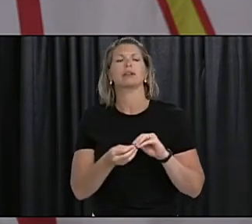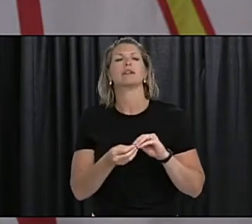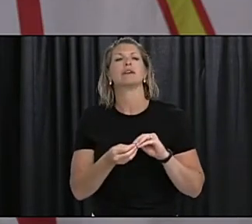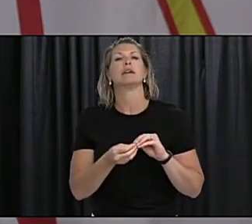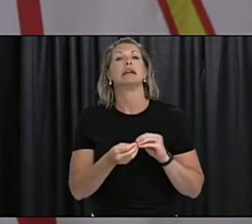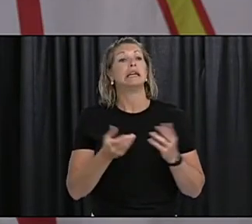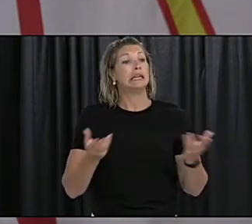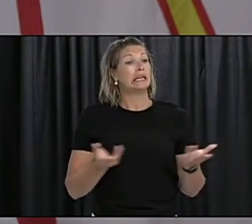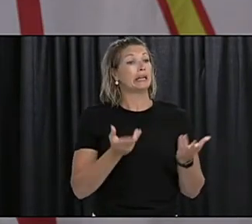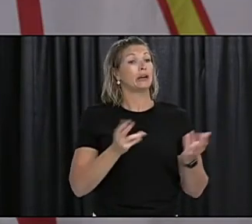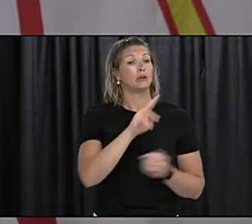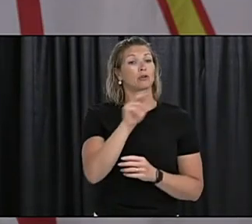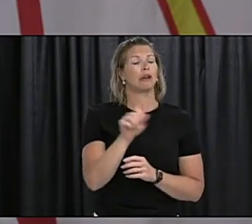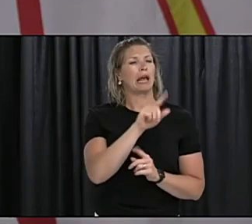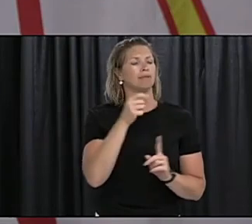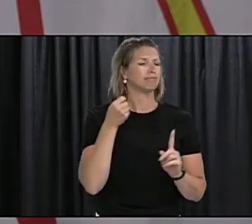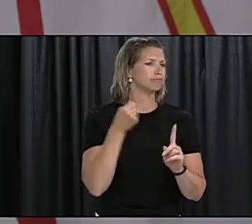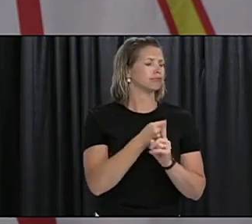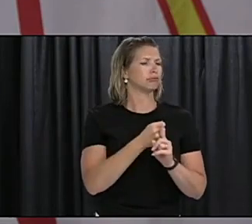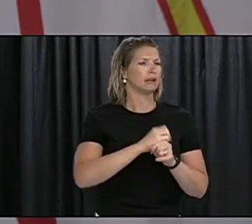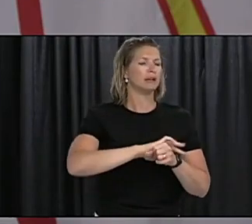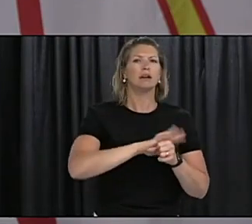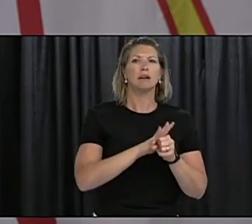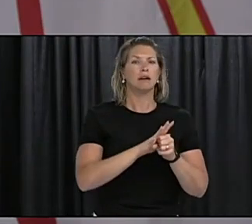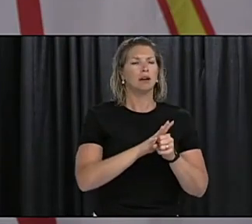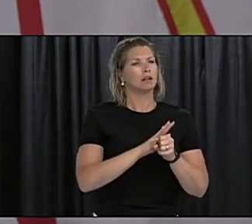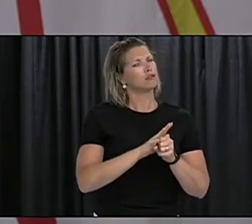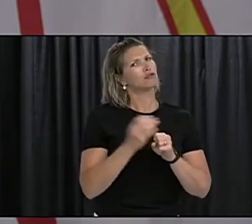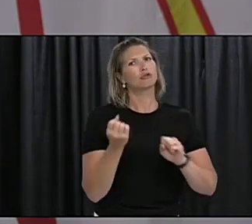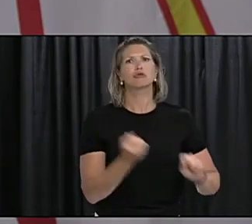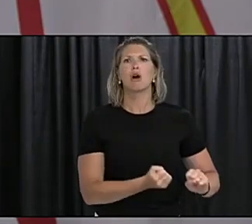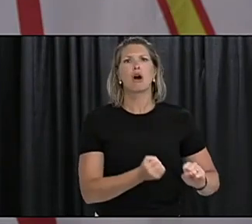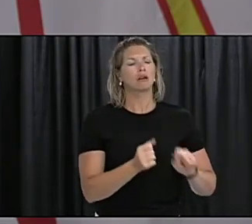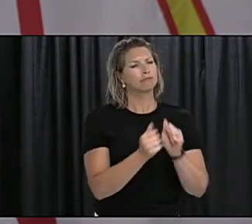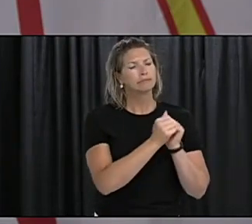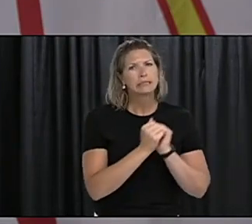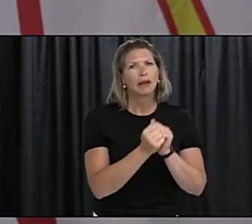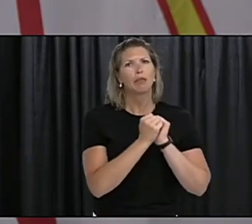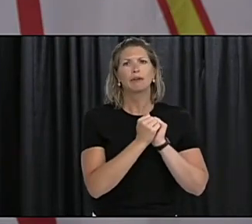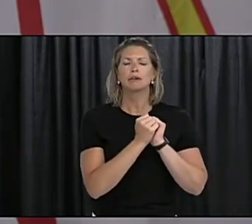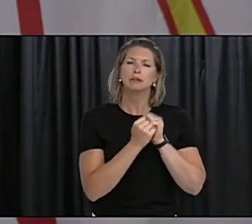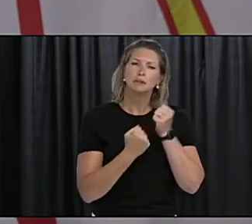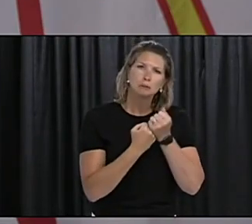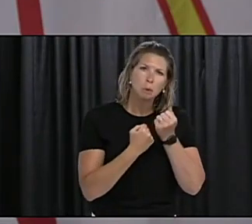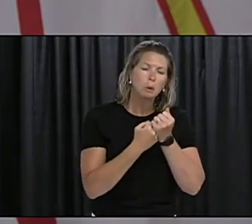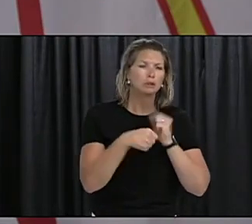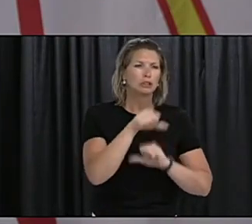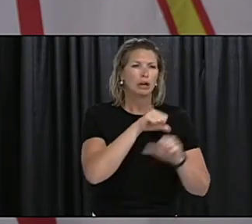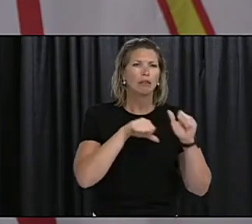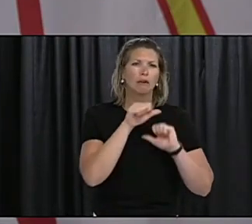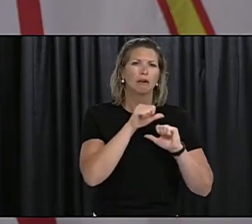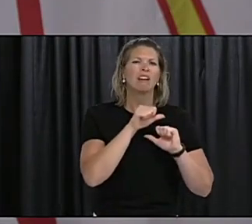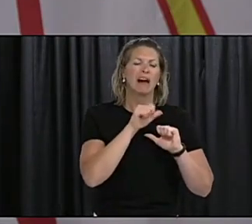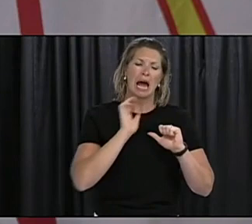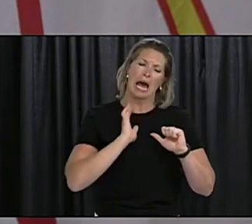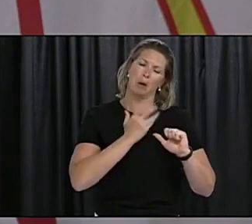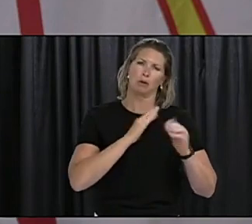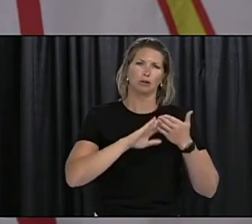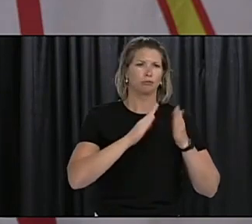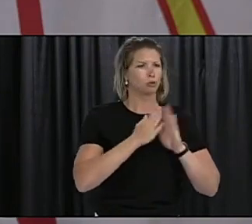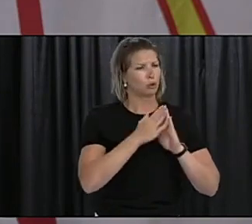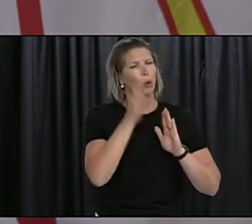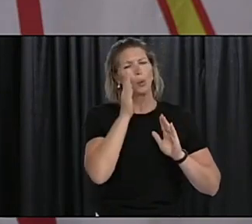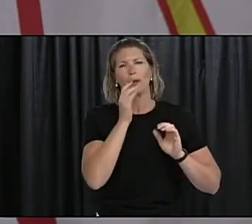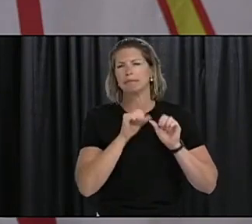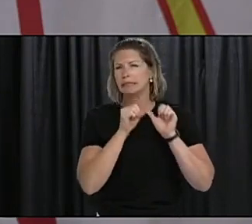that came with the rise of this pandemic, and we will continue to do so. It is the strength and support in our communities that will get us through, and we will do